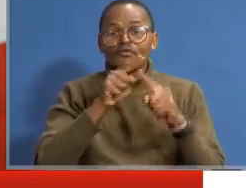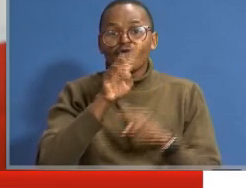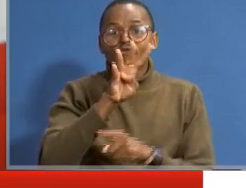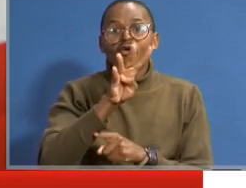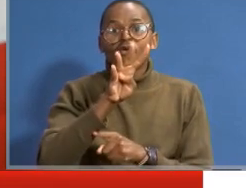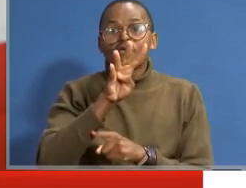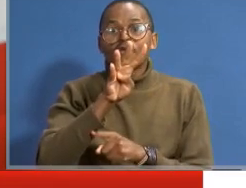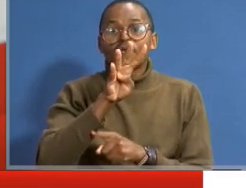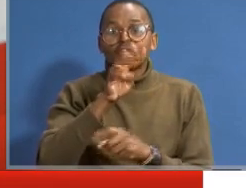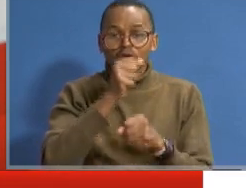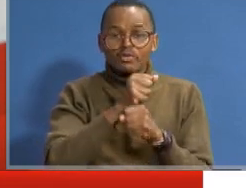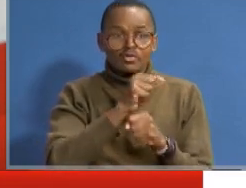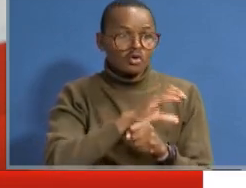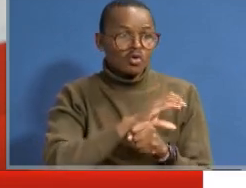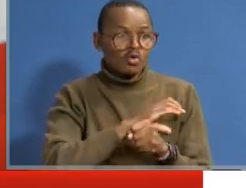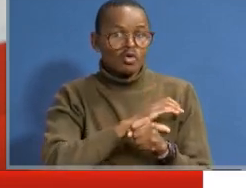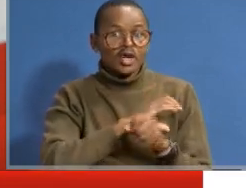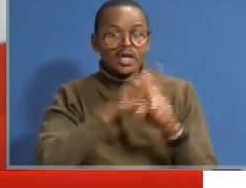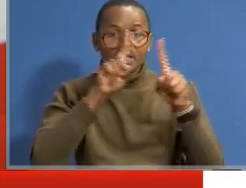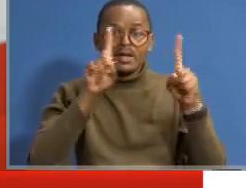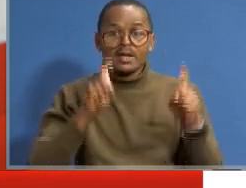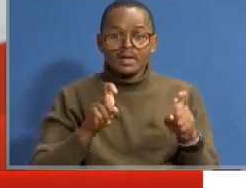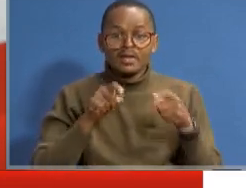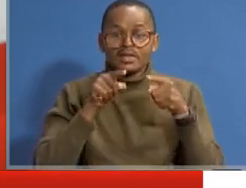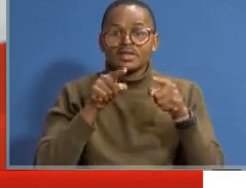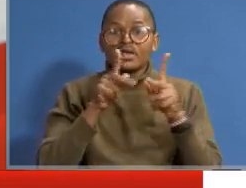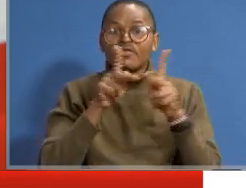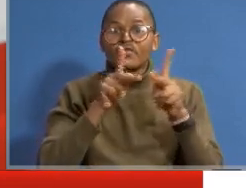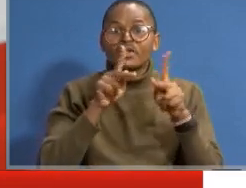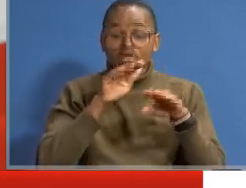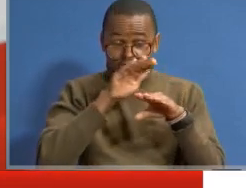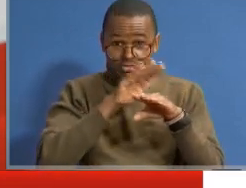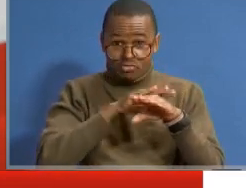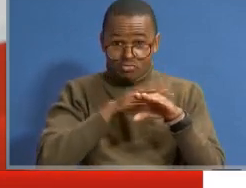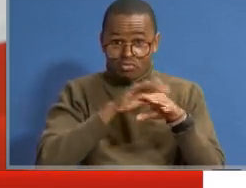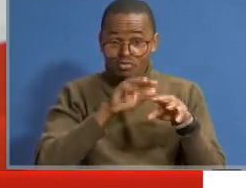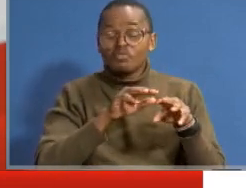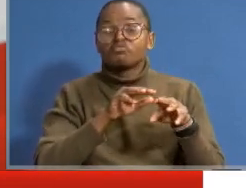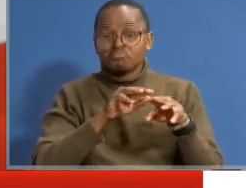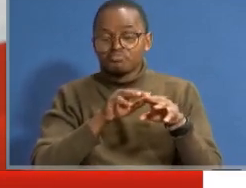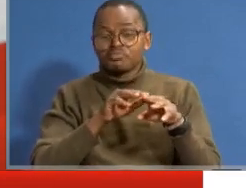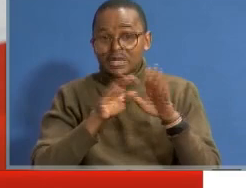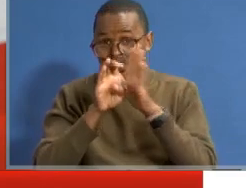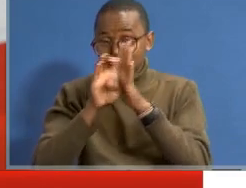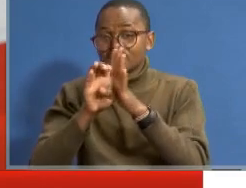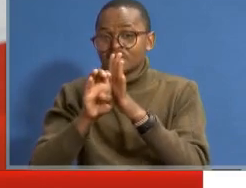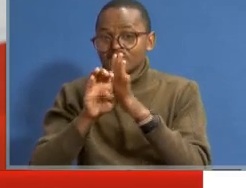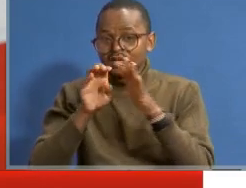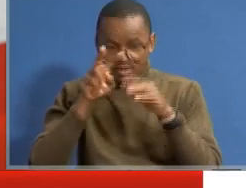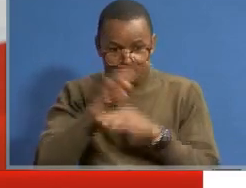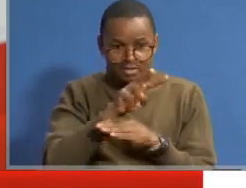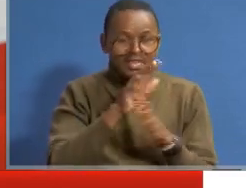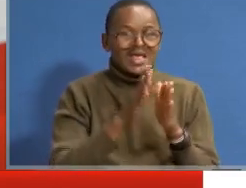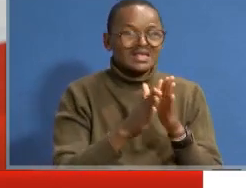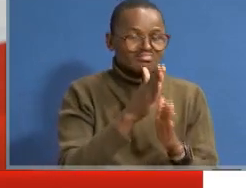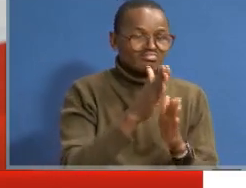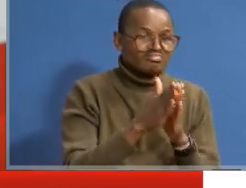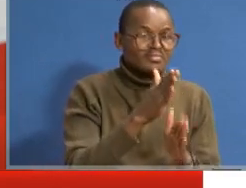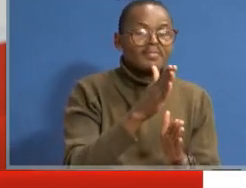disability will be doing their own exam. And this is a very good move, let me tell you. Because look at the speed